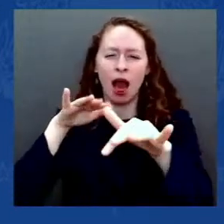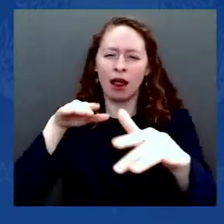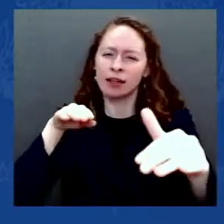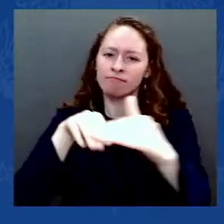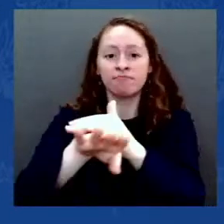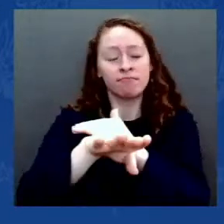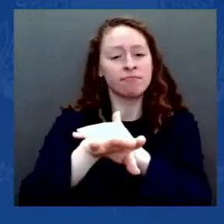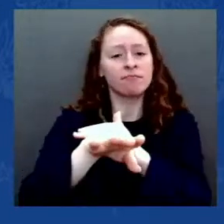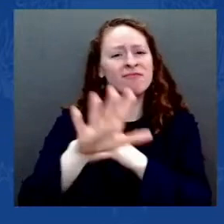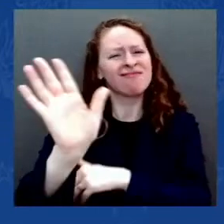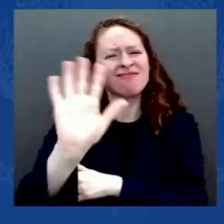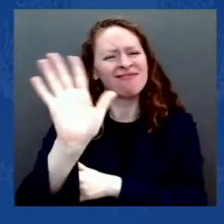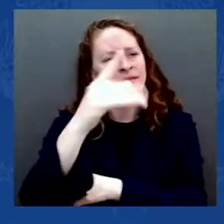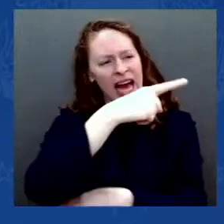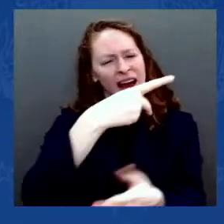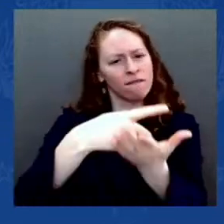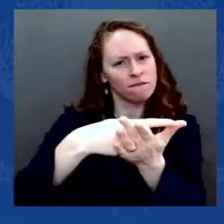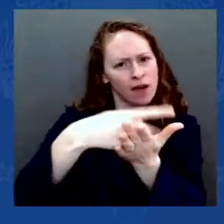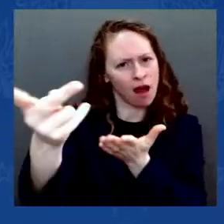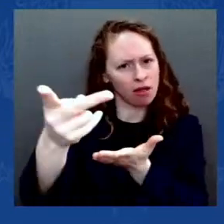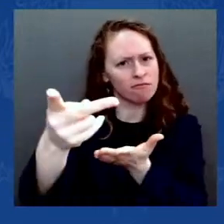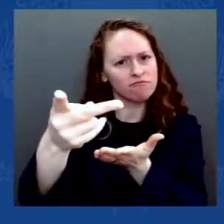never happens again.